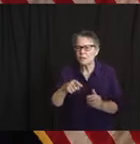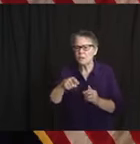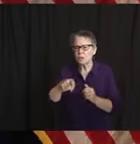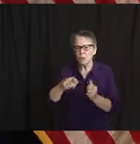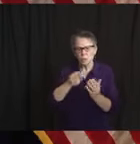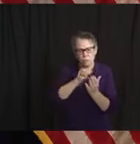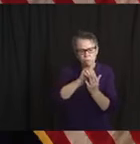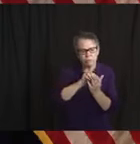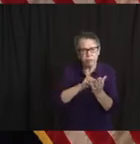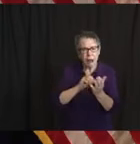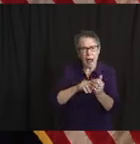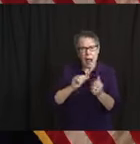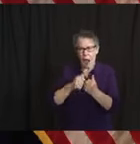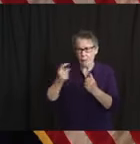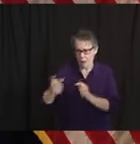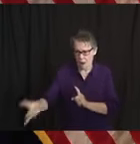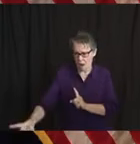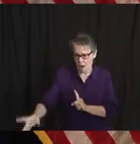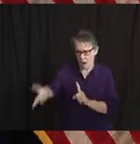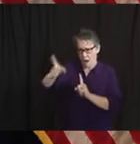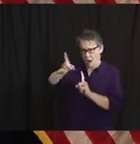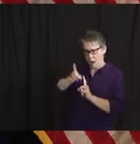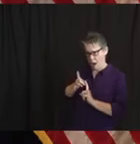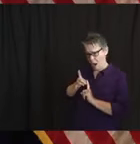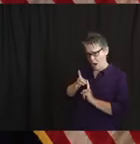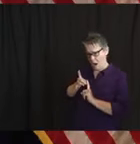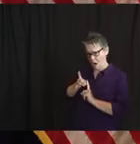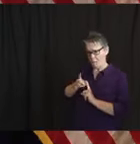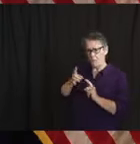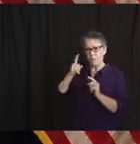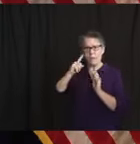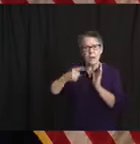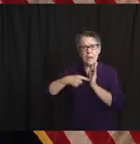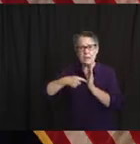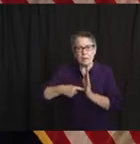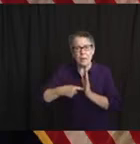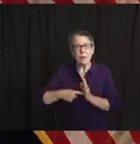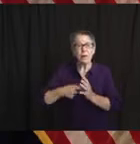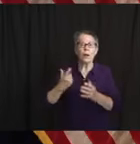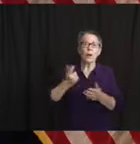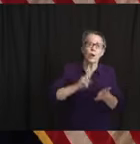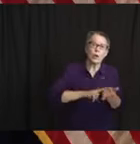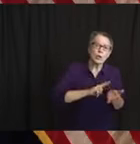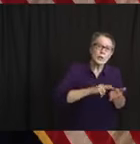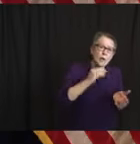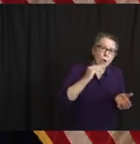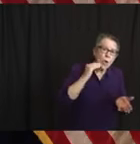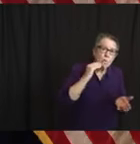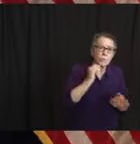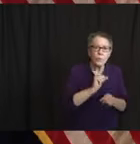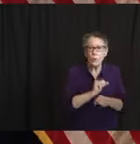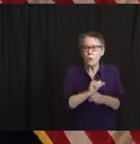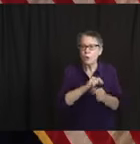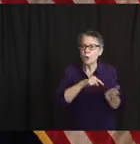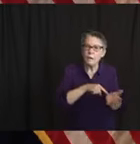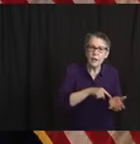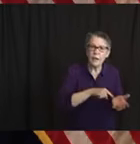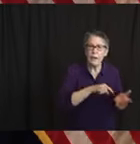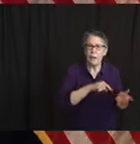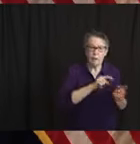What drove the decision to keep big-box stores open for essentials when small businesses across the state offer those same essentials?